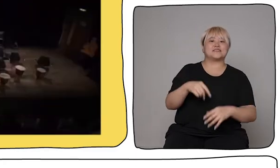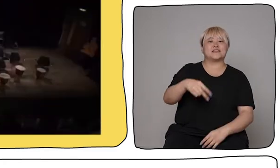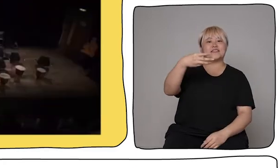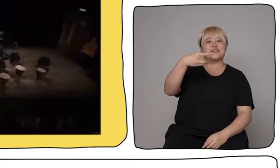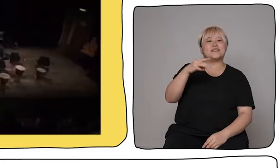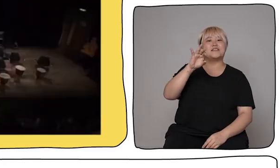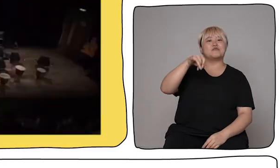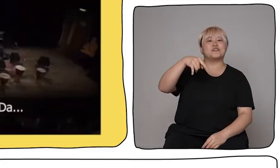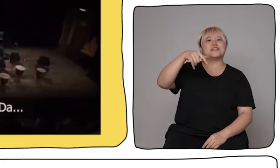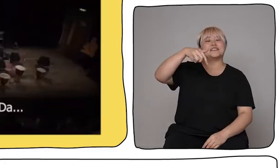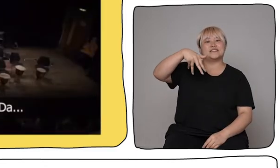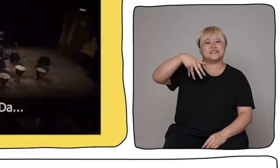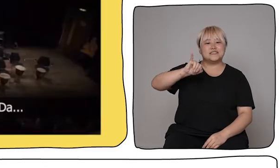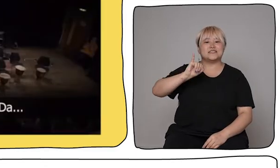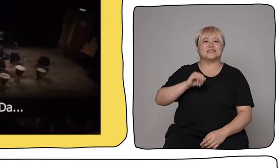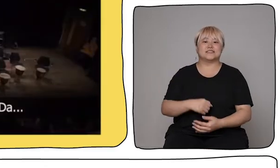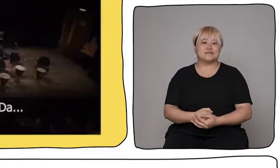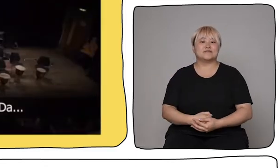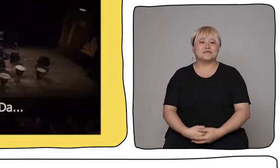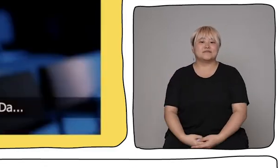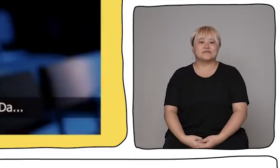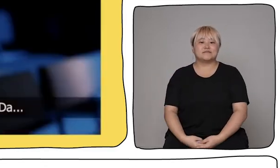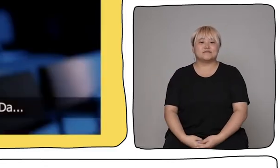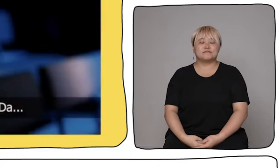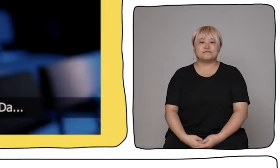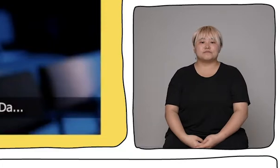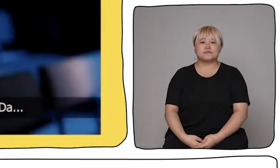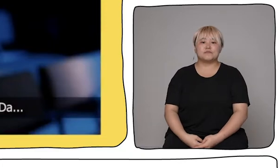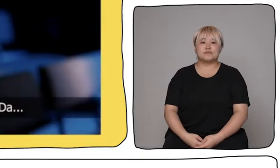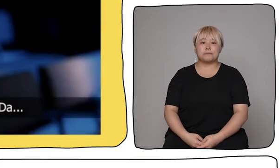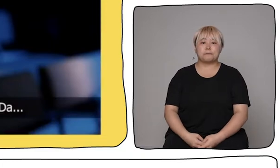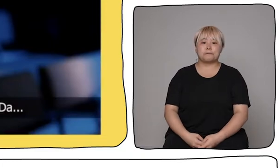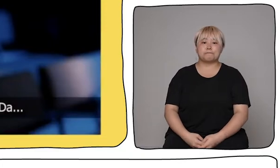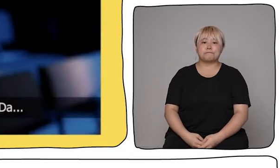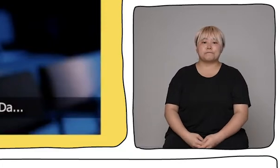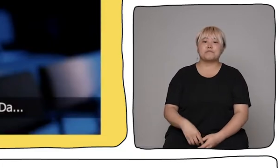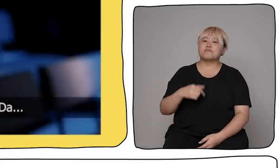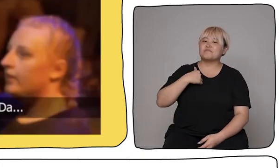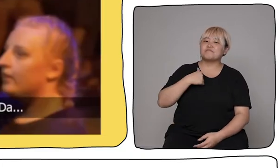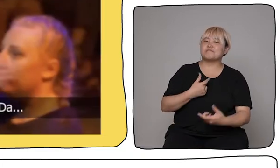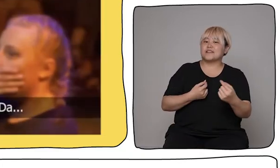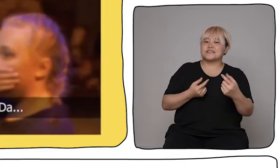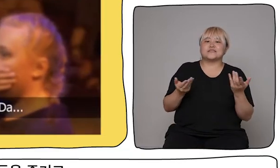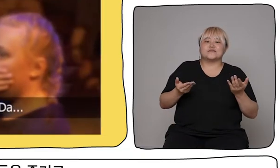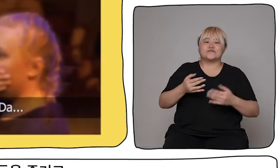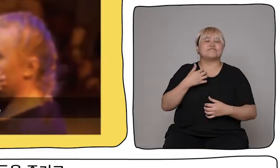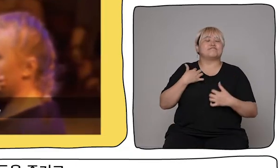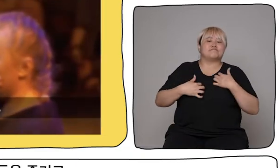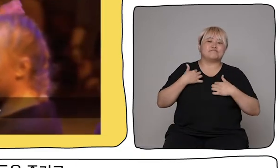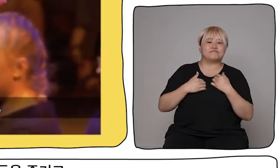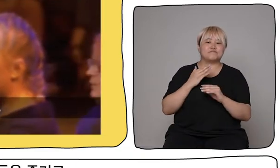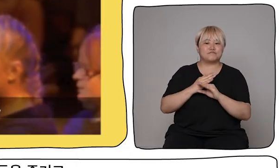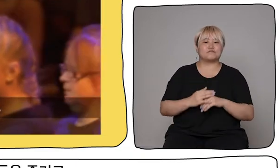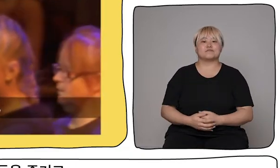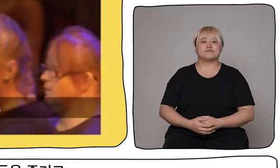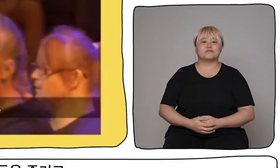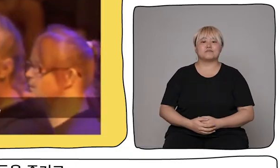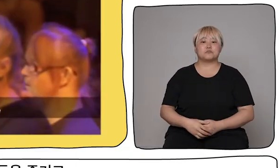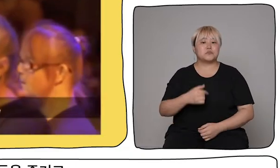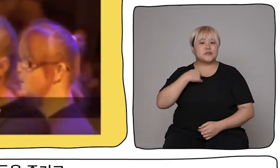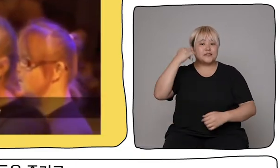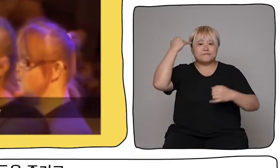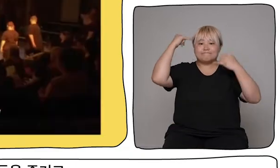AND I enjoy working with people with DADA because I